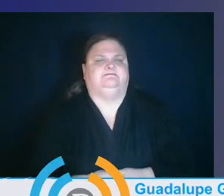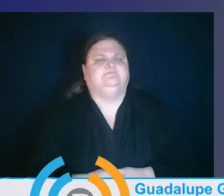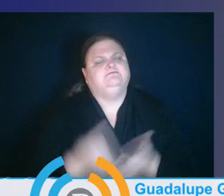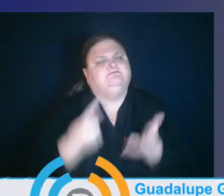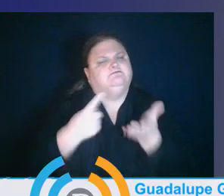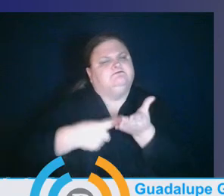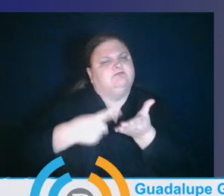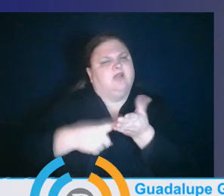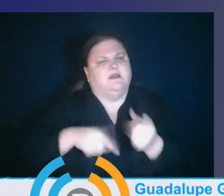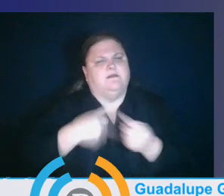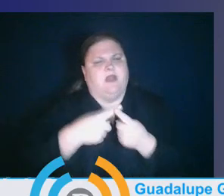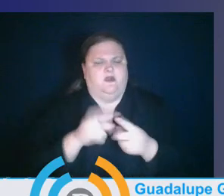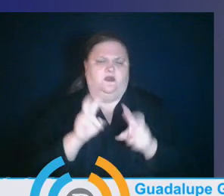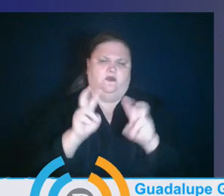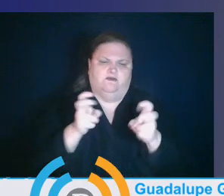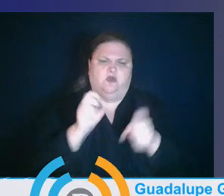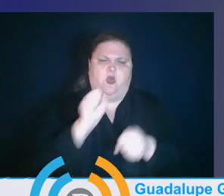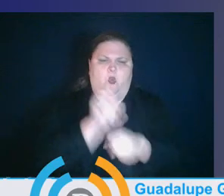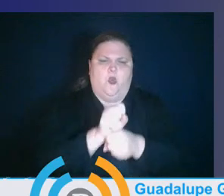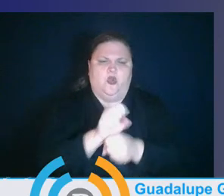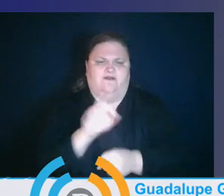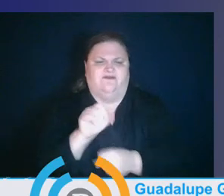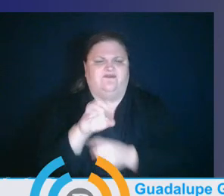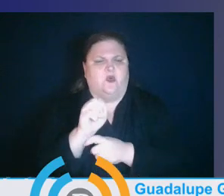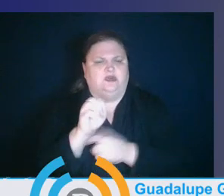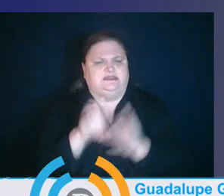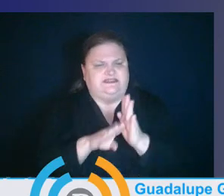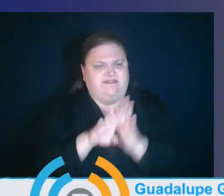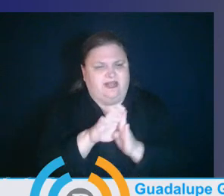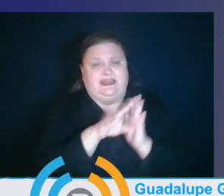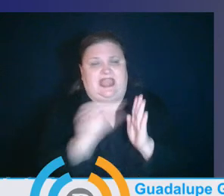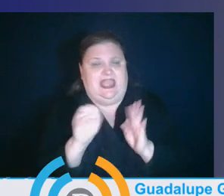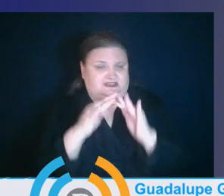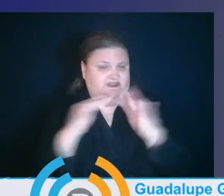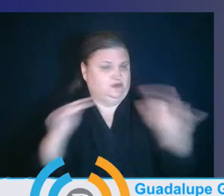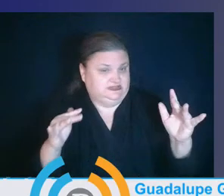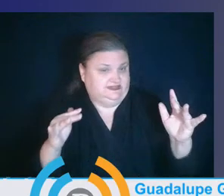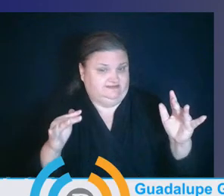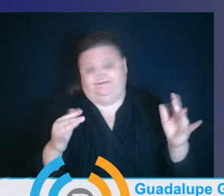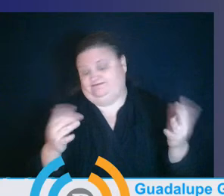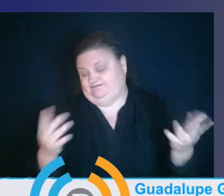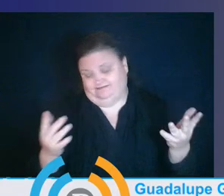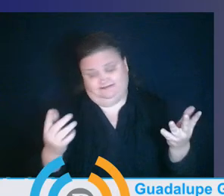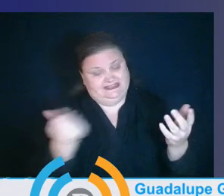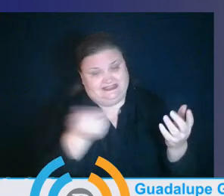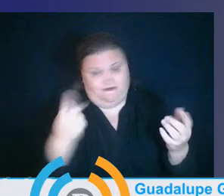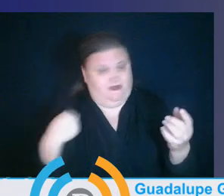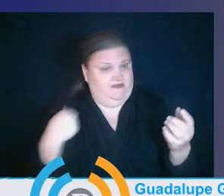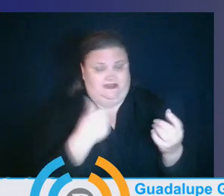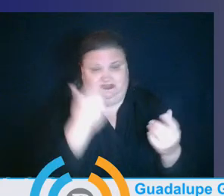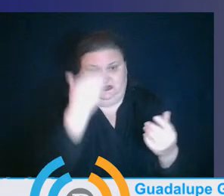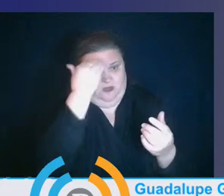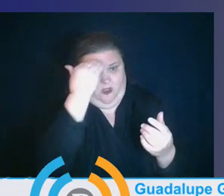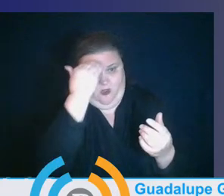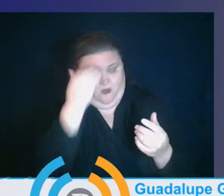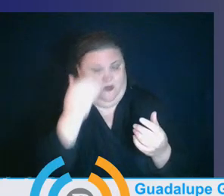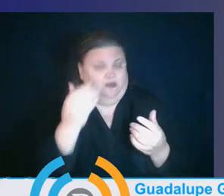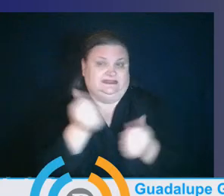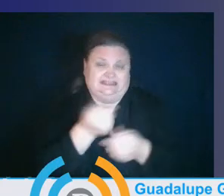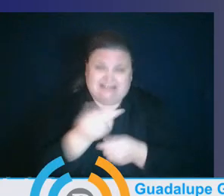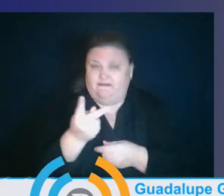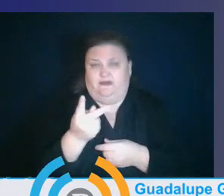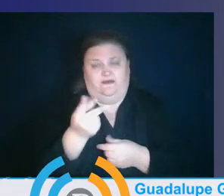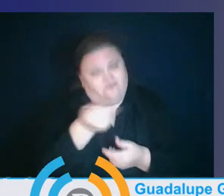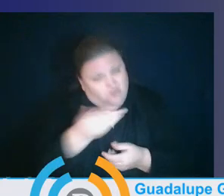of workforce development and diversity. Catrice and I know there's very few of us in the state, at least in the superintendency. And so